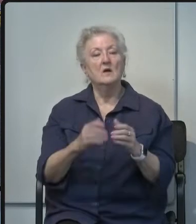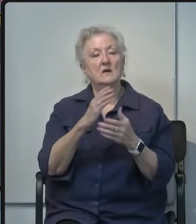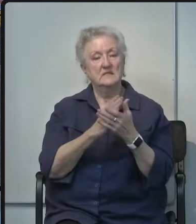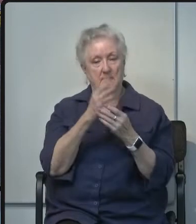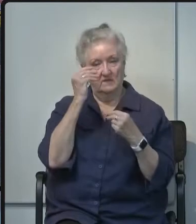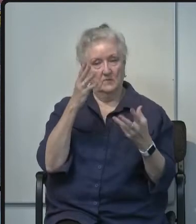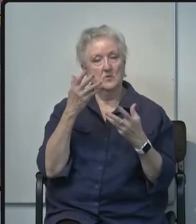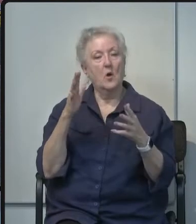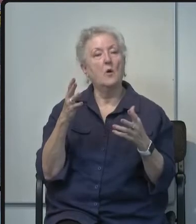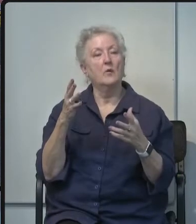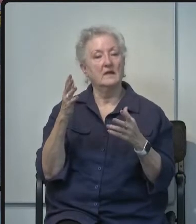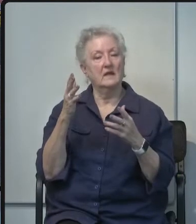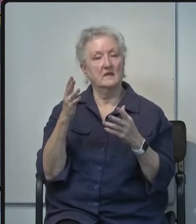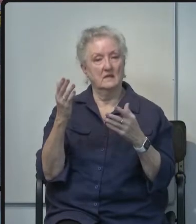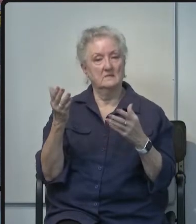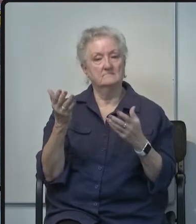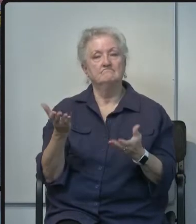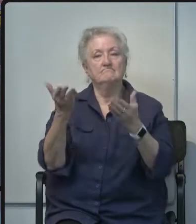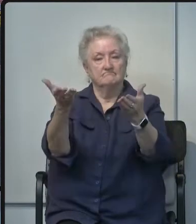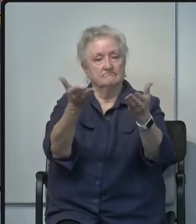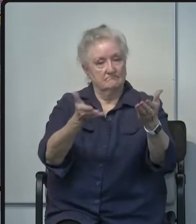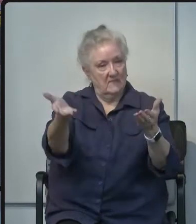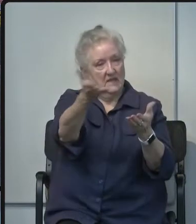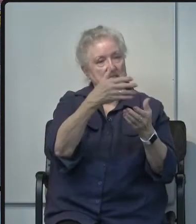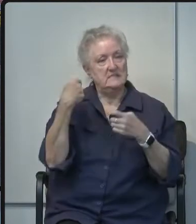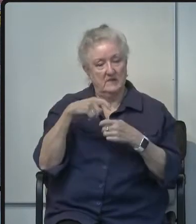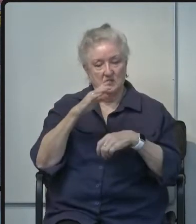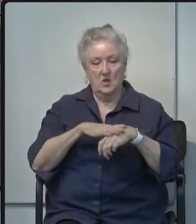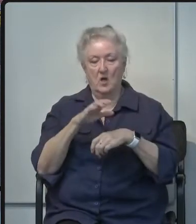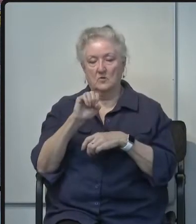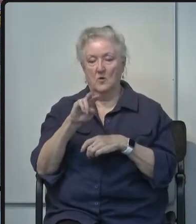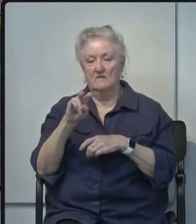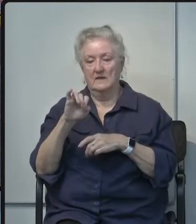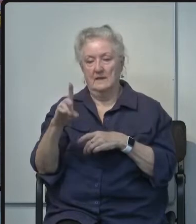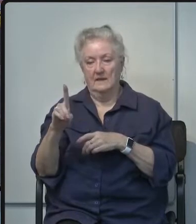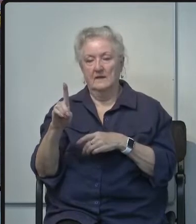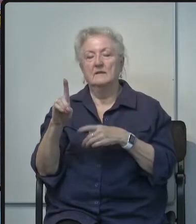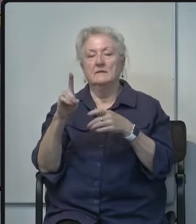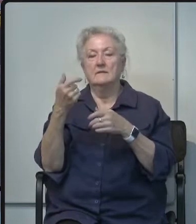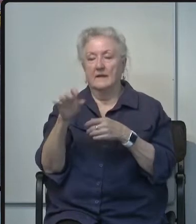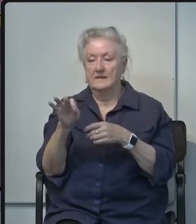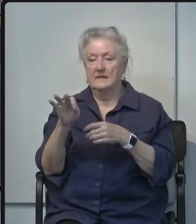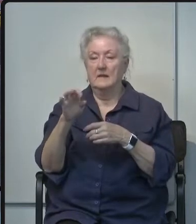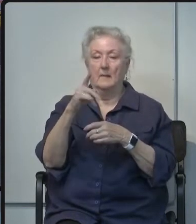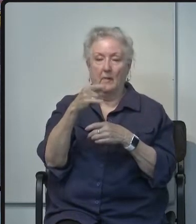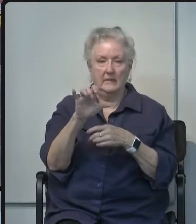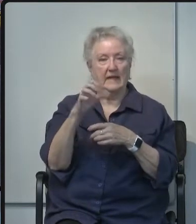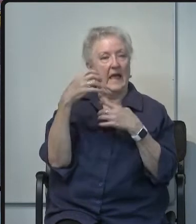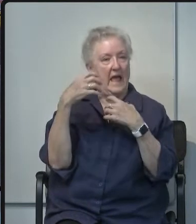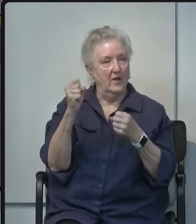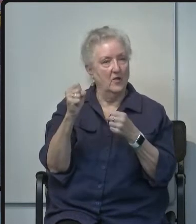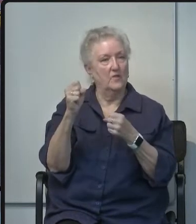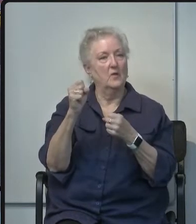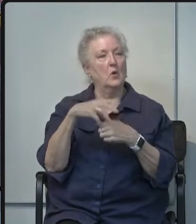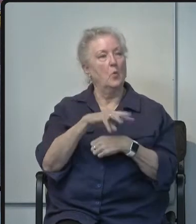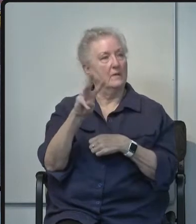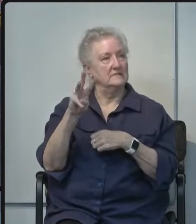that information is available currently in spanish on the covet 19 public health website thank you